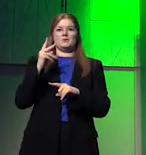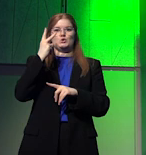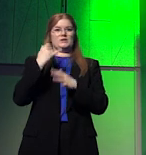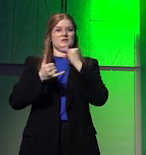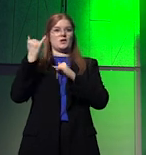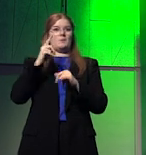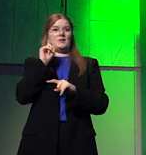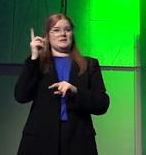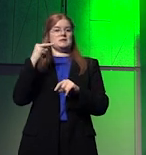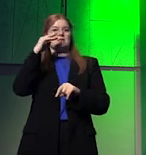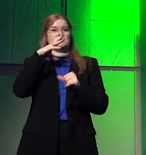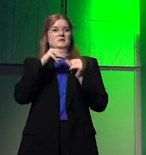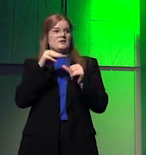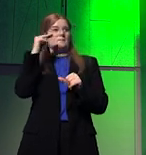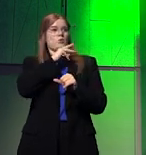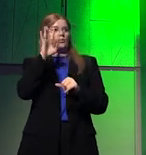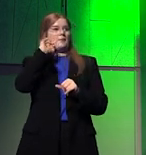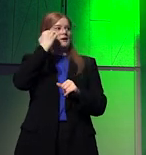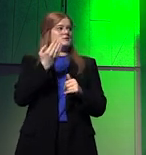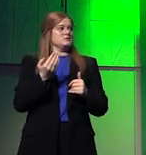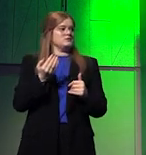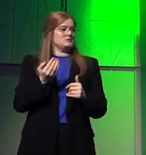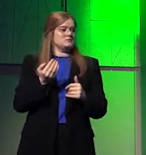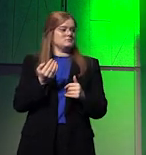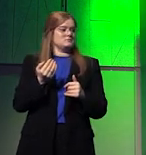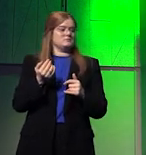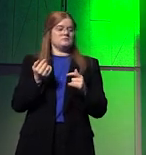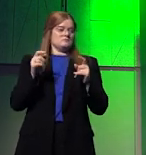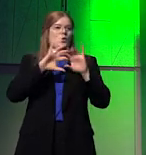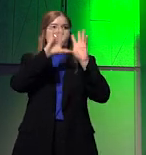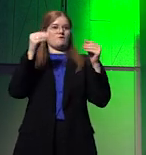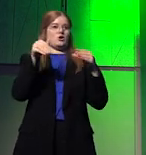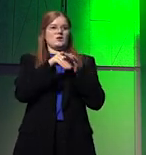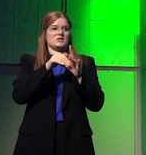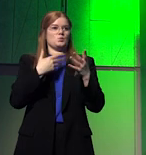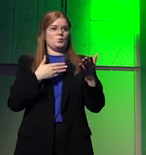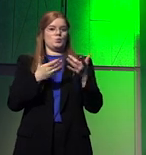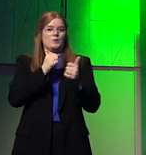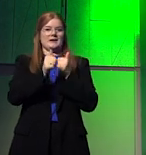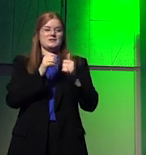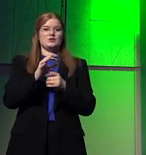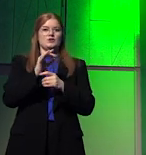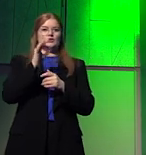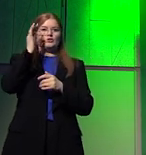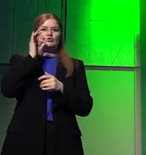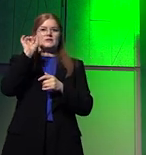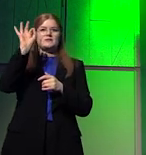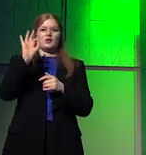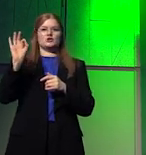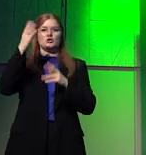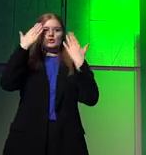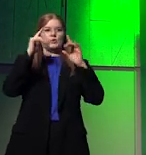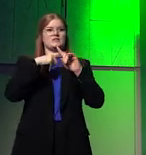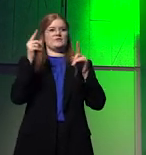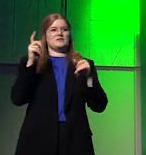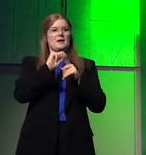years ago, but this is particularly important because of the wider context in which we're acting. The green dots show you the various